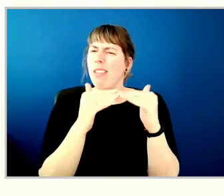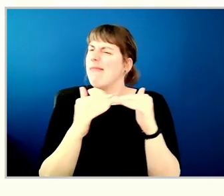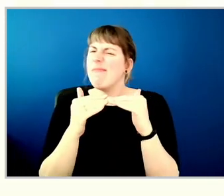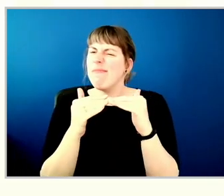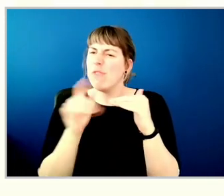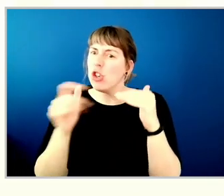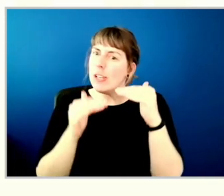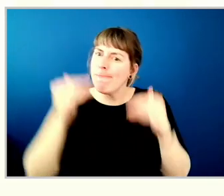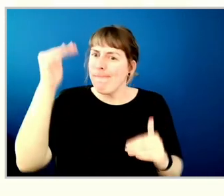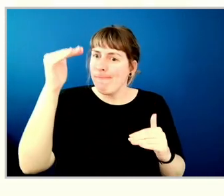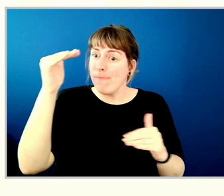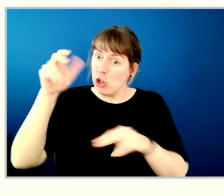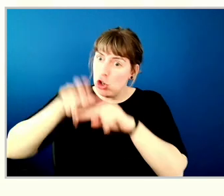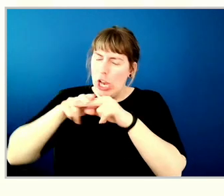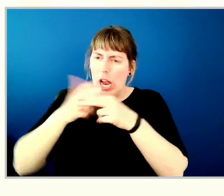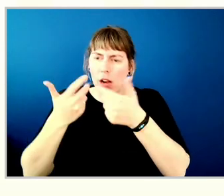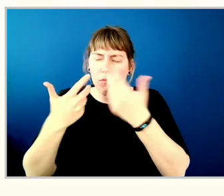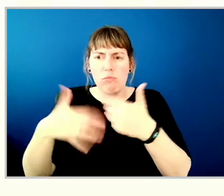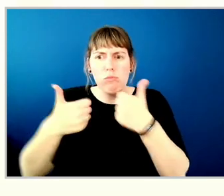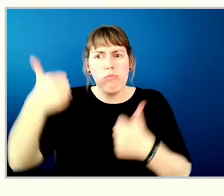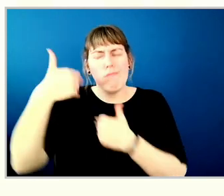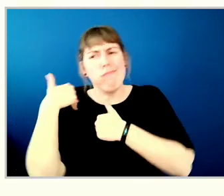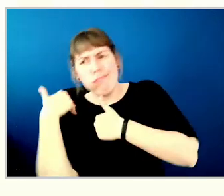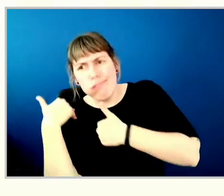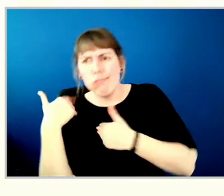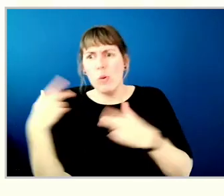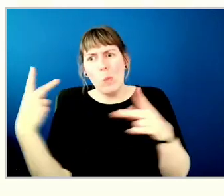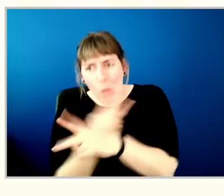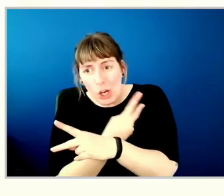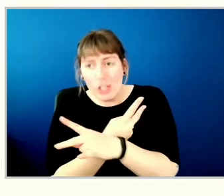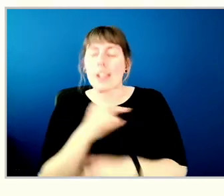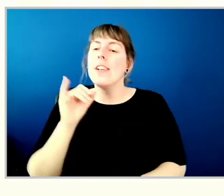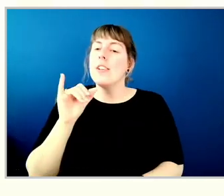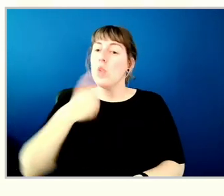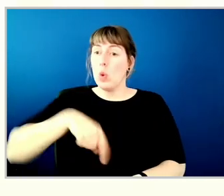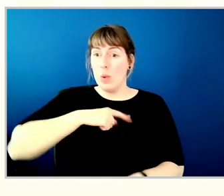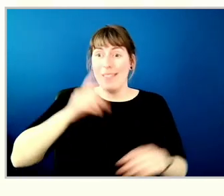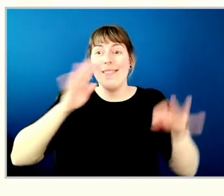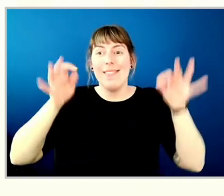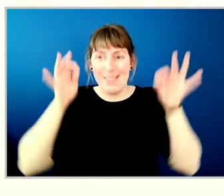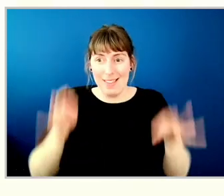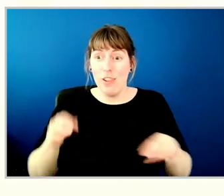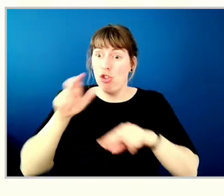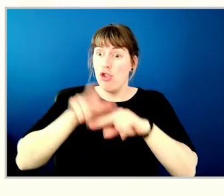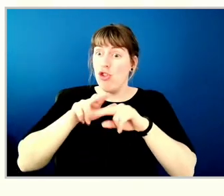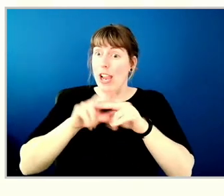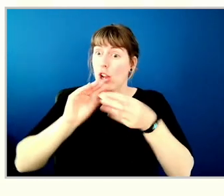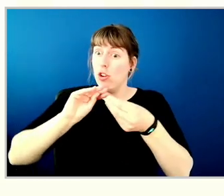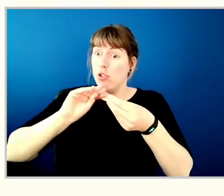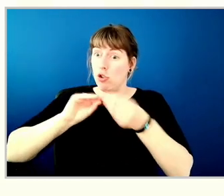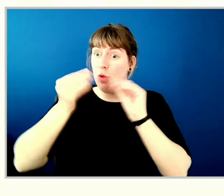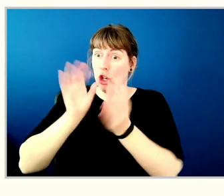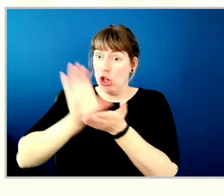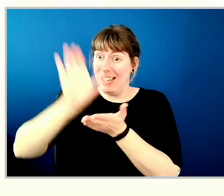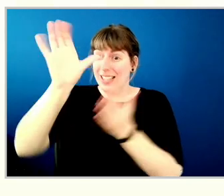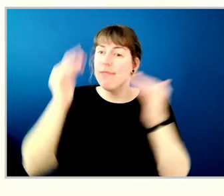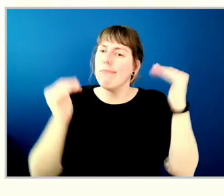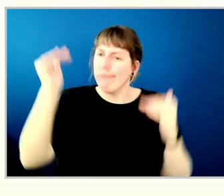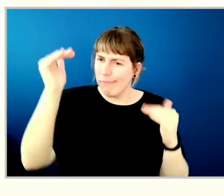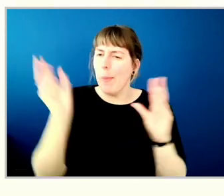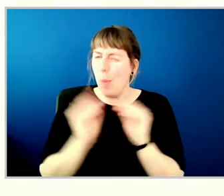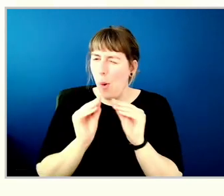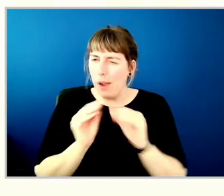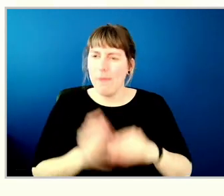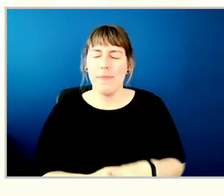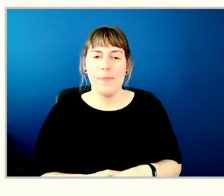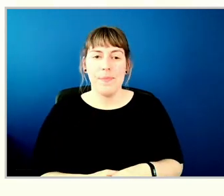board member and the chair, and so we looked at the board chair remuneration slightly differently. And what I'd like